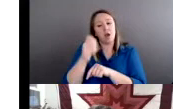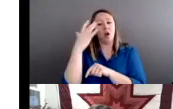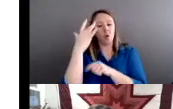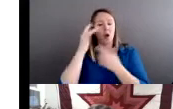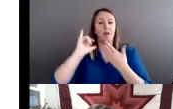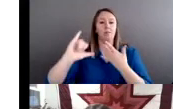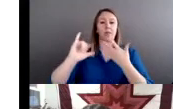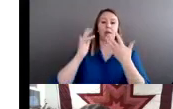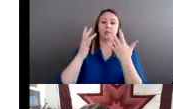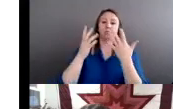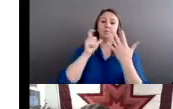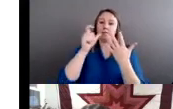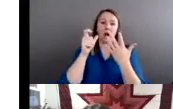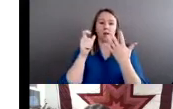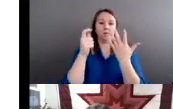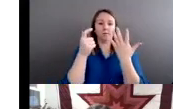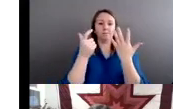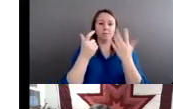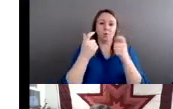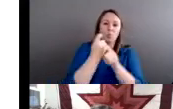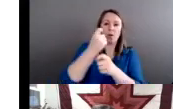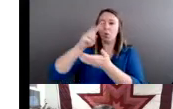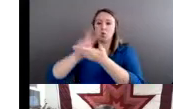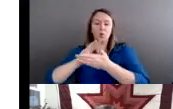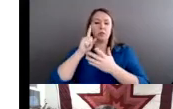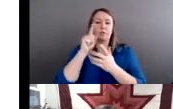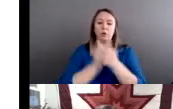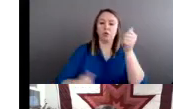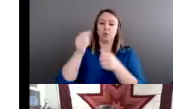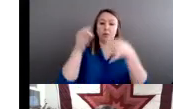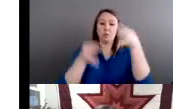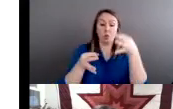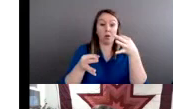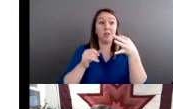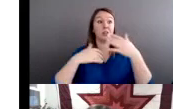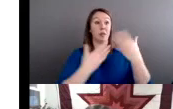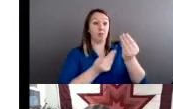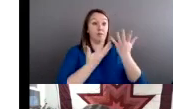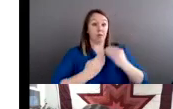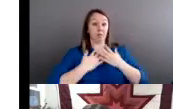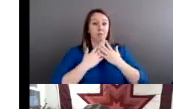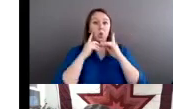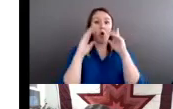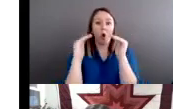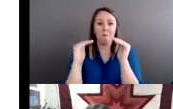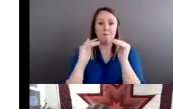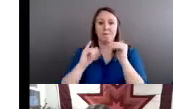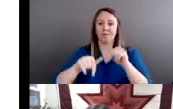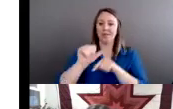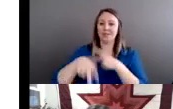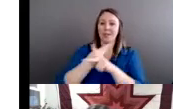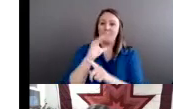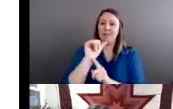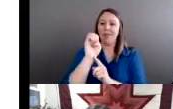that our stories in these briefs would begin to make a difference. And so we started filing these kinds